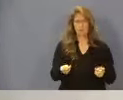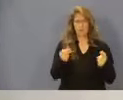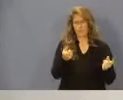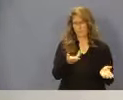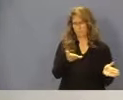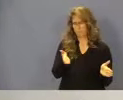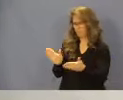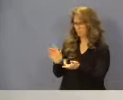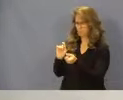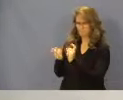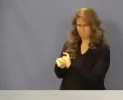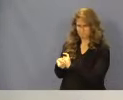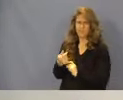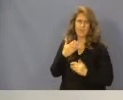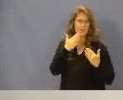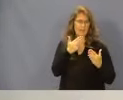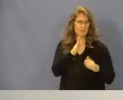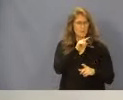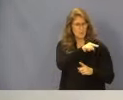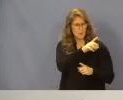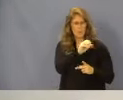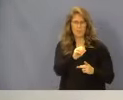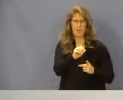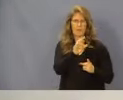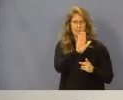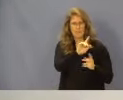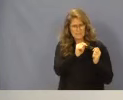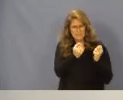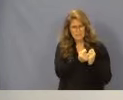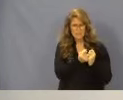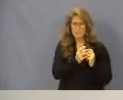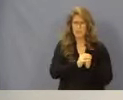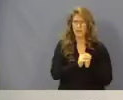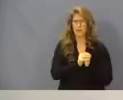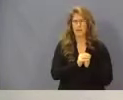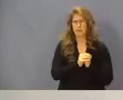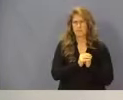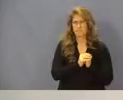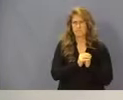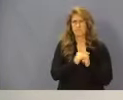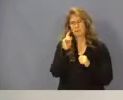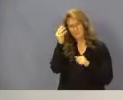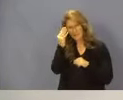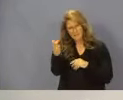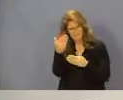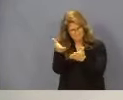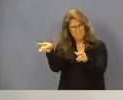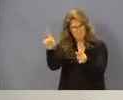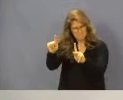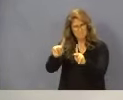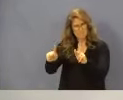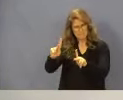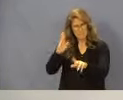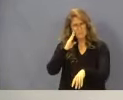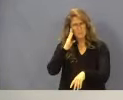thanks to you and Carisha and everyone's respective teams. We do have, just for the public, do have several new